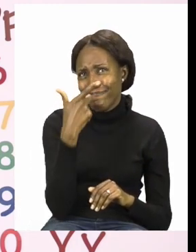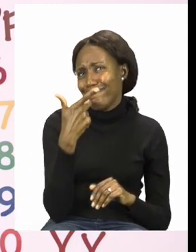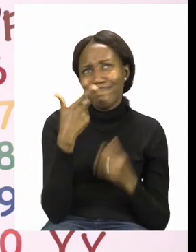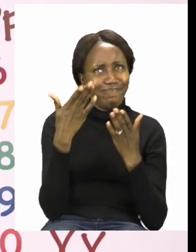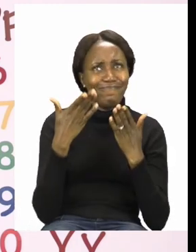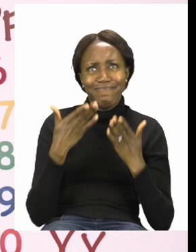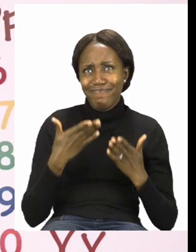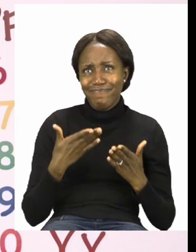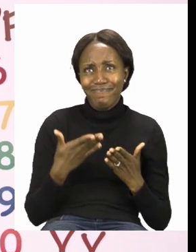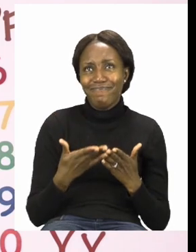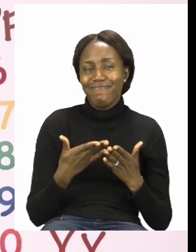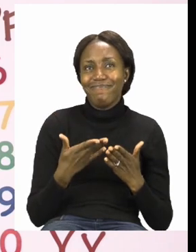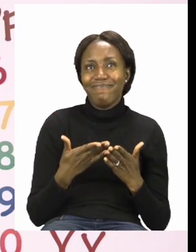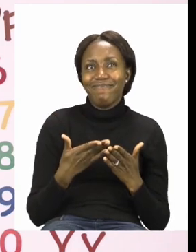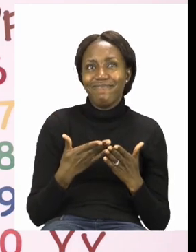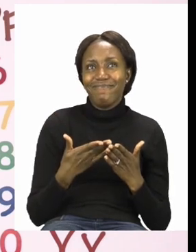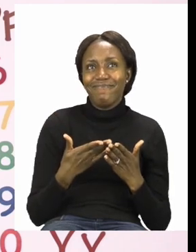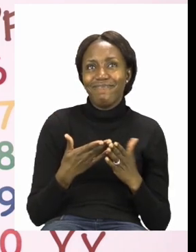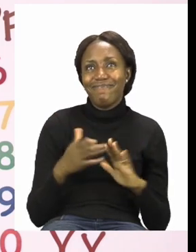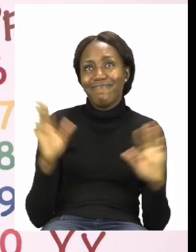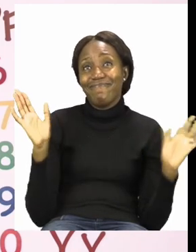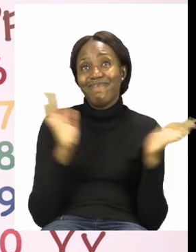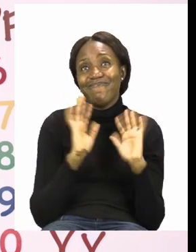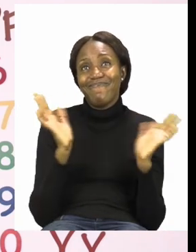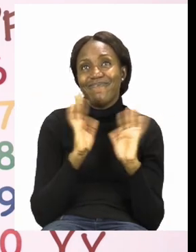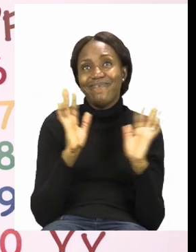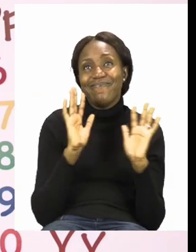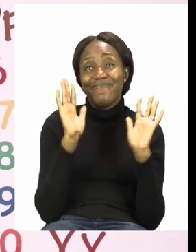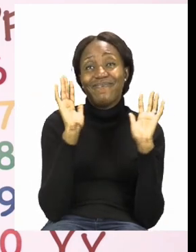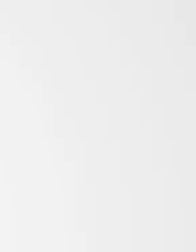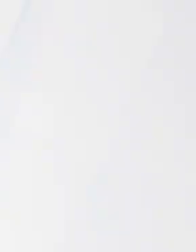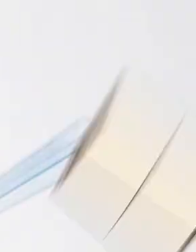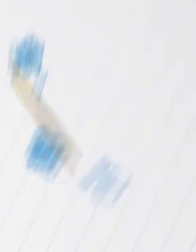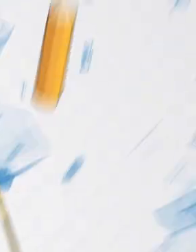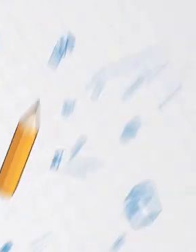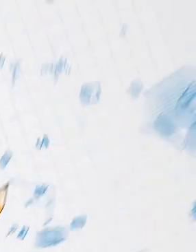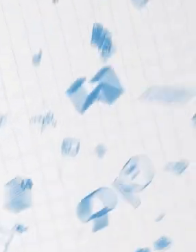today. And goodbye. Bye. Bye.